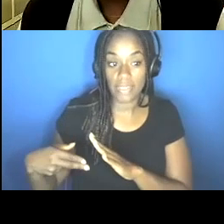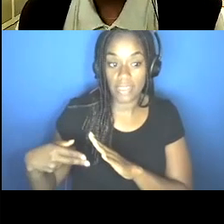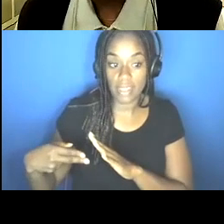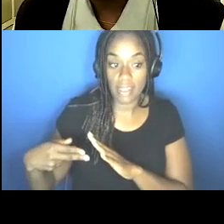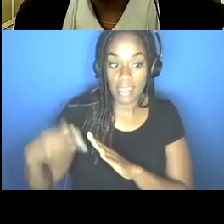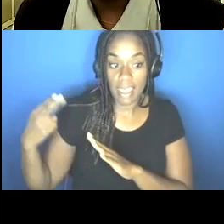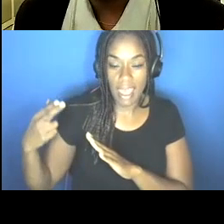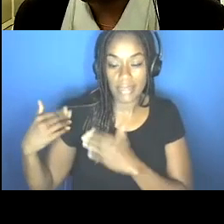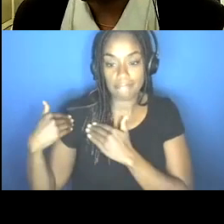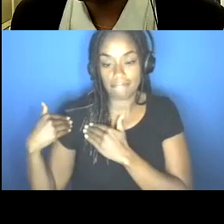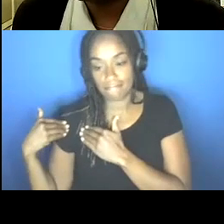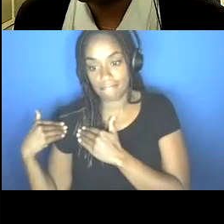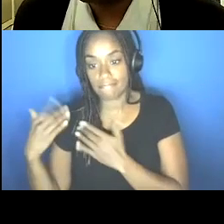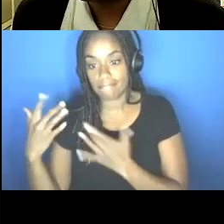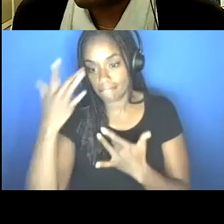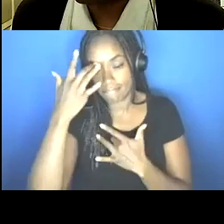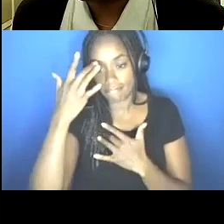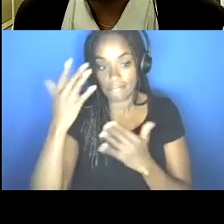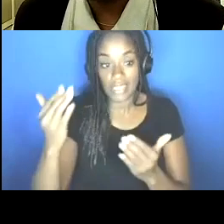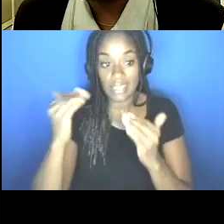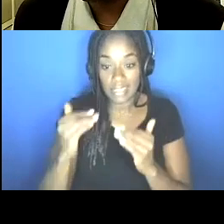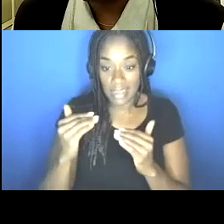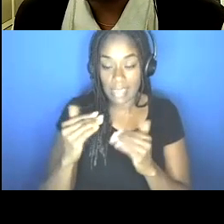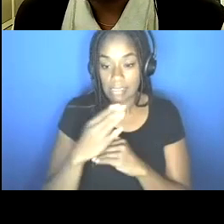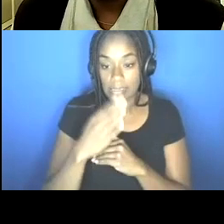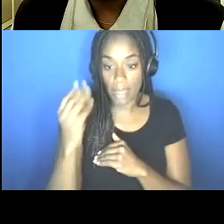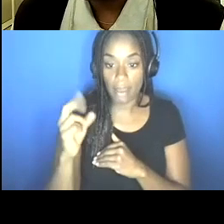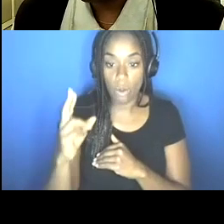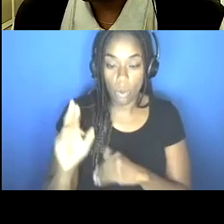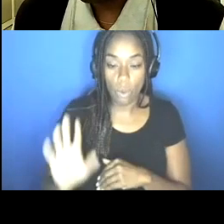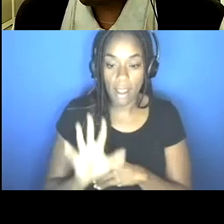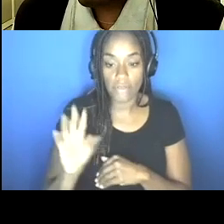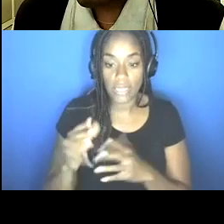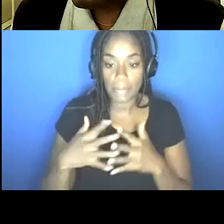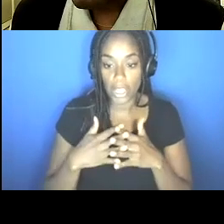of illness, um, followed by folks who identify as Black or African-American, um,